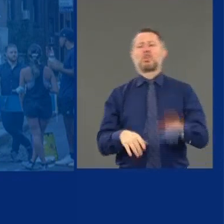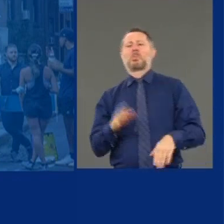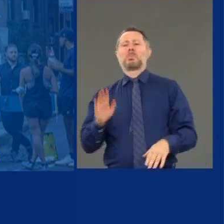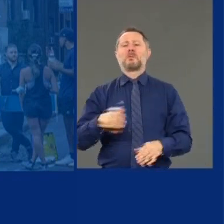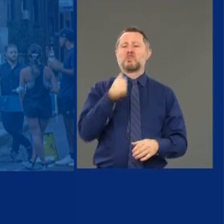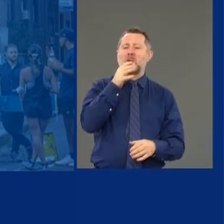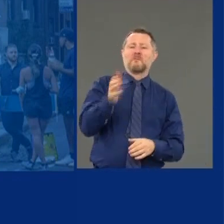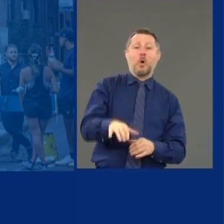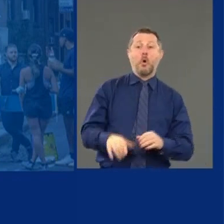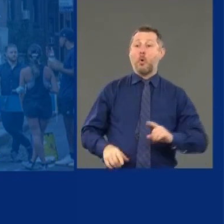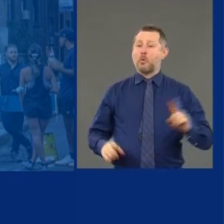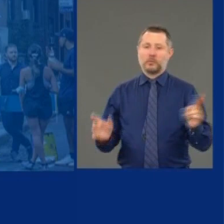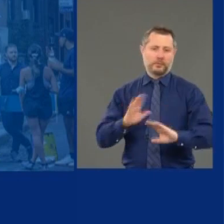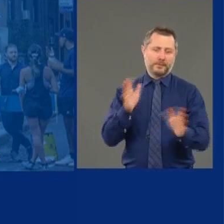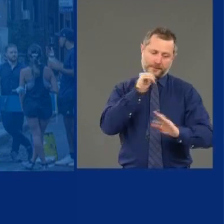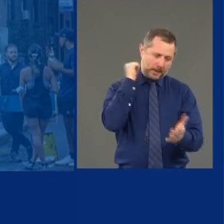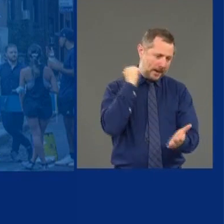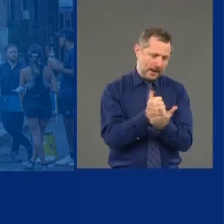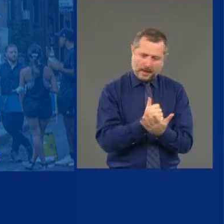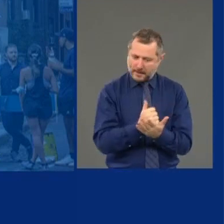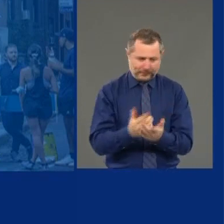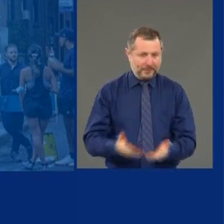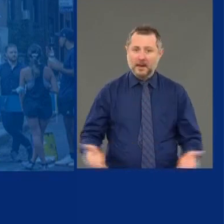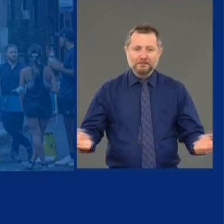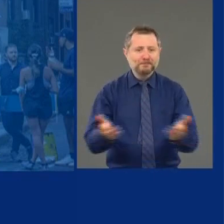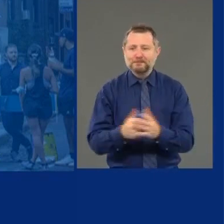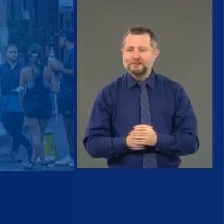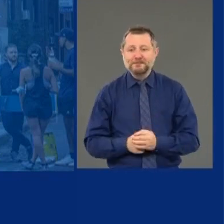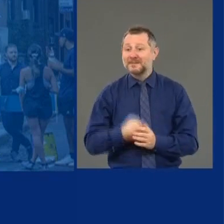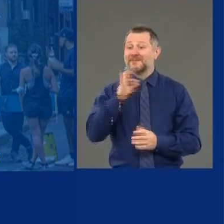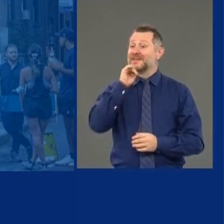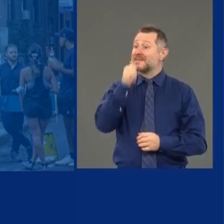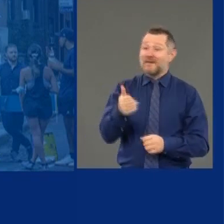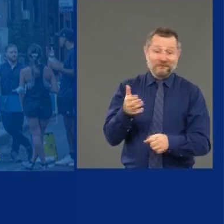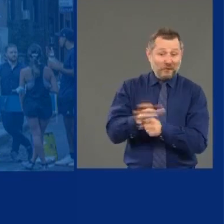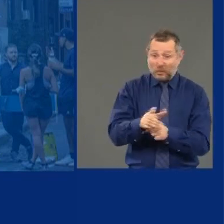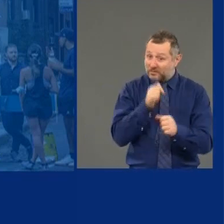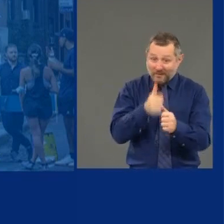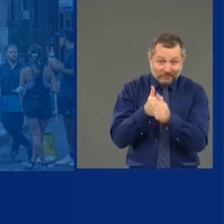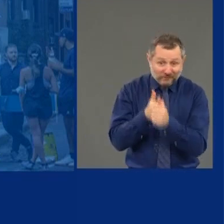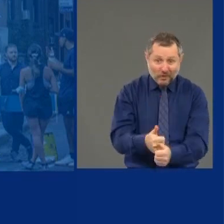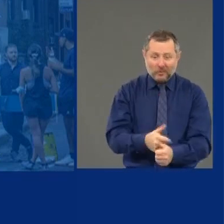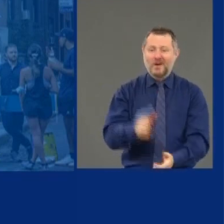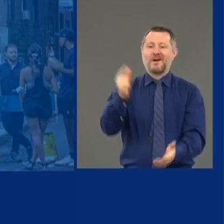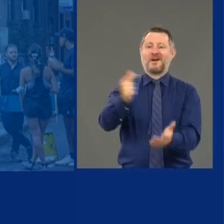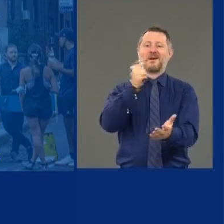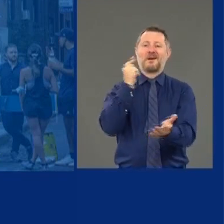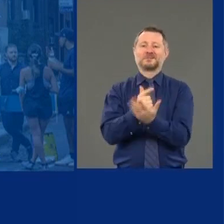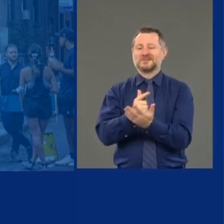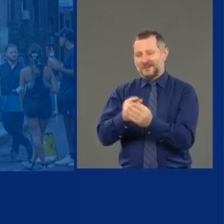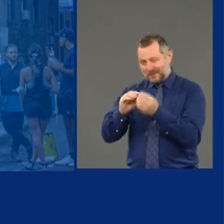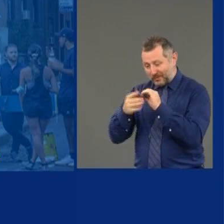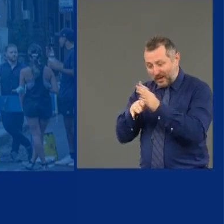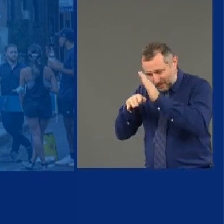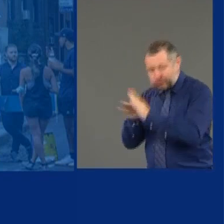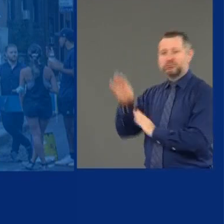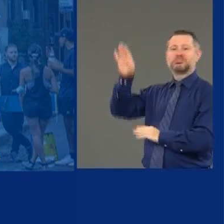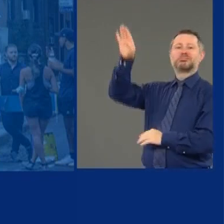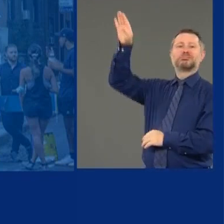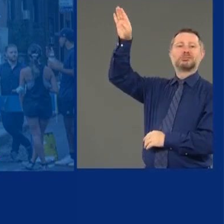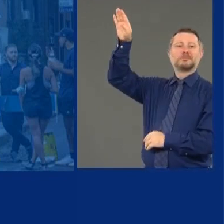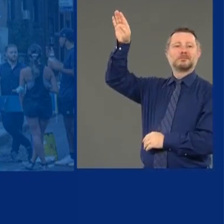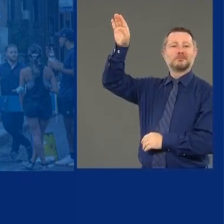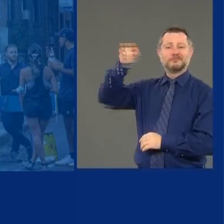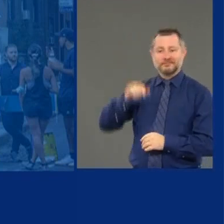they're not doing anyone a favor. Because if they don't enforce compliance, you will see the numbers start to go up. And if the